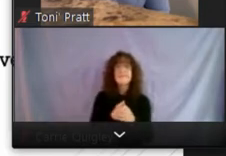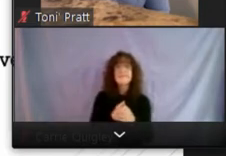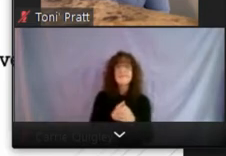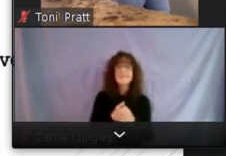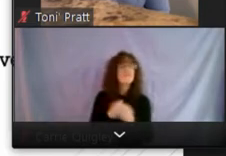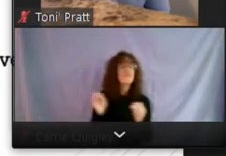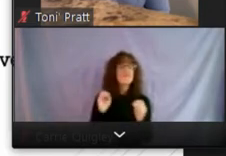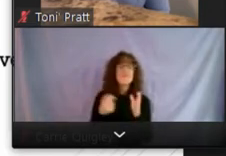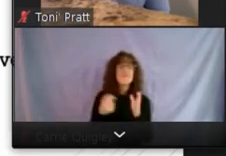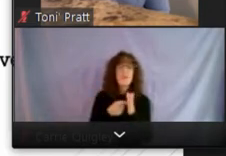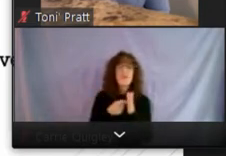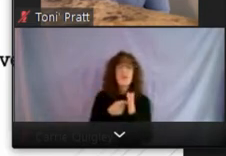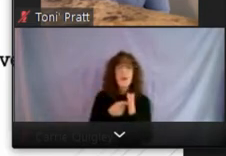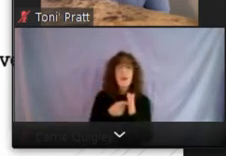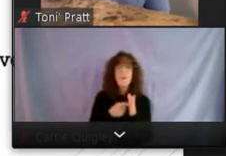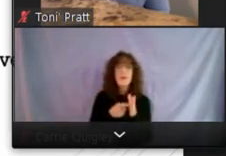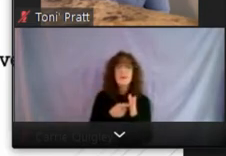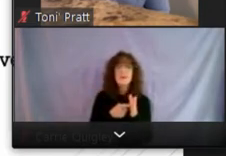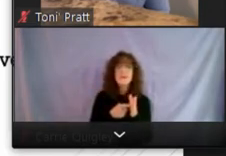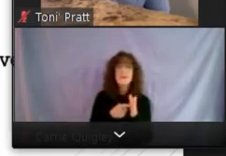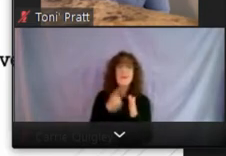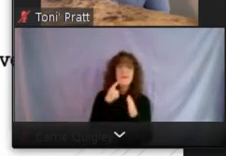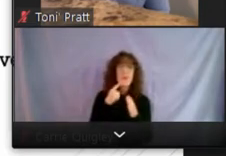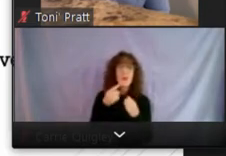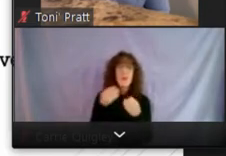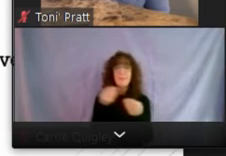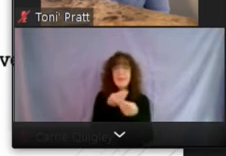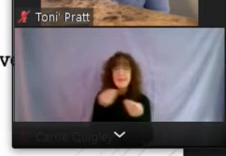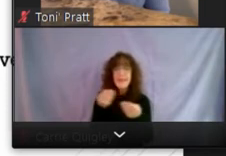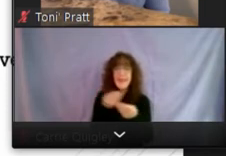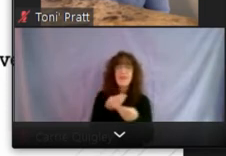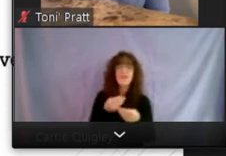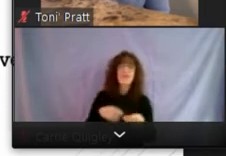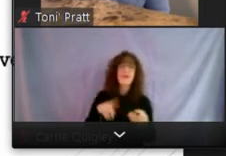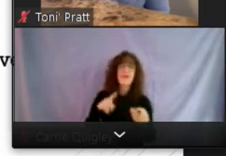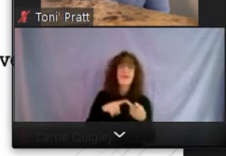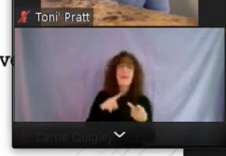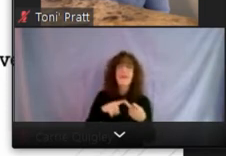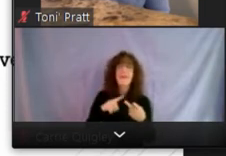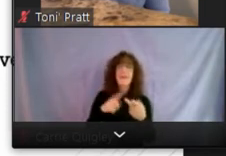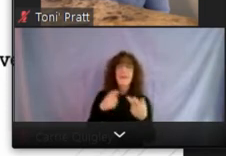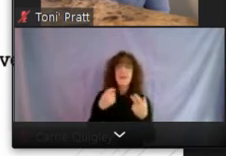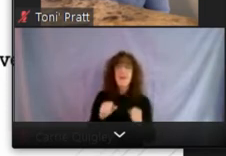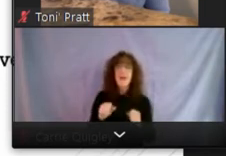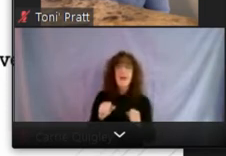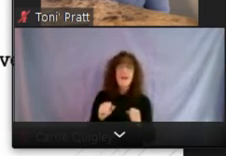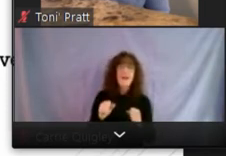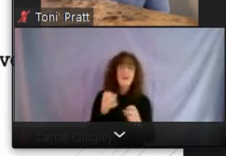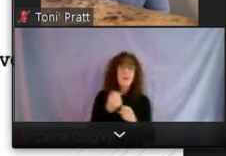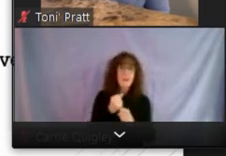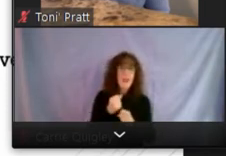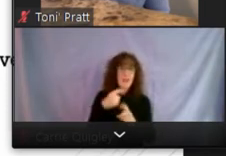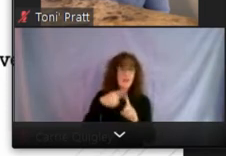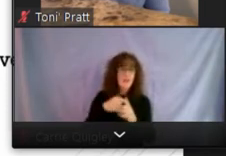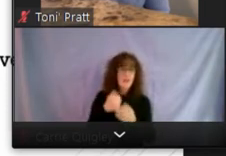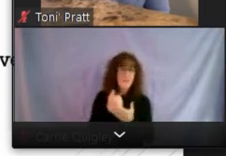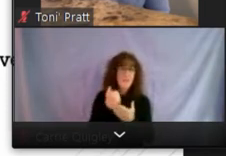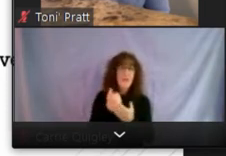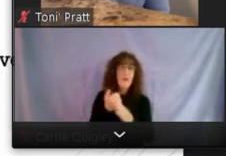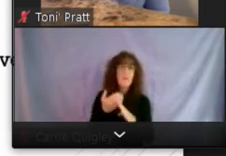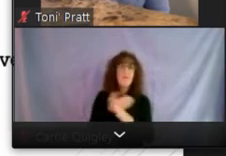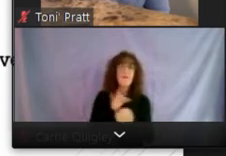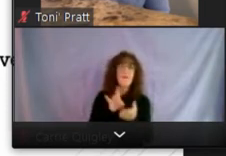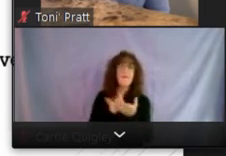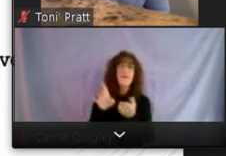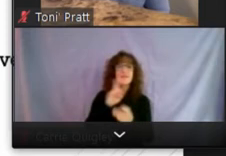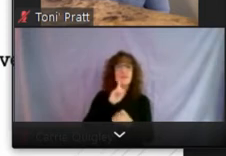no requirements for, uh, mediation or, uh, attempts to secure rental assistance before an eviction